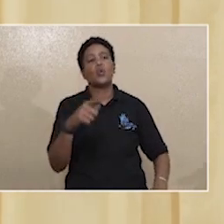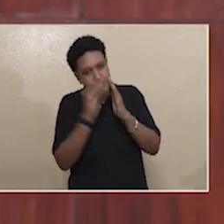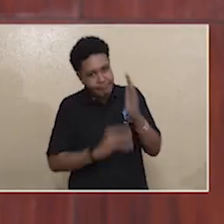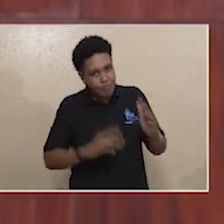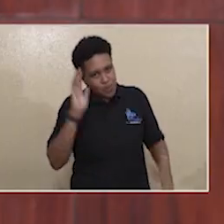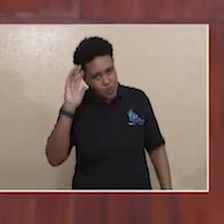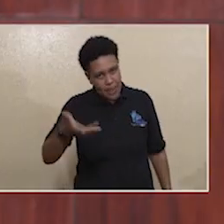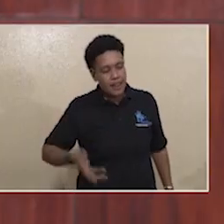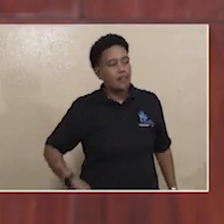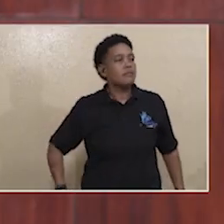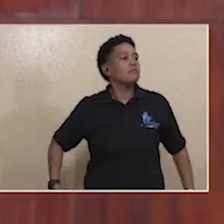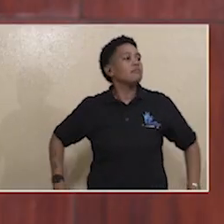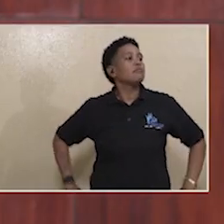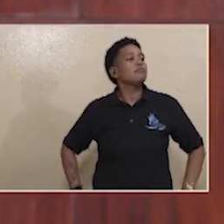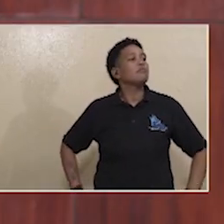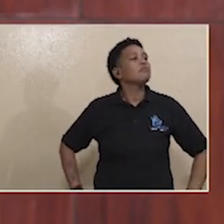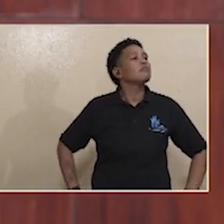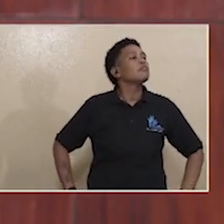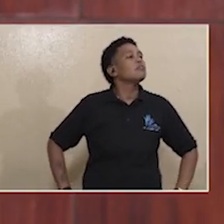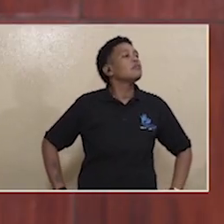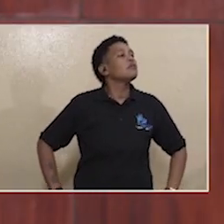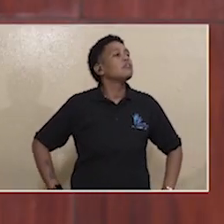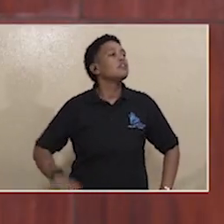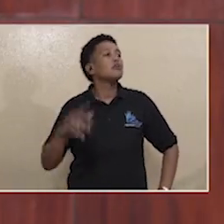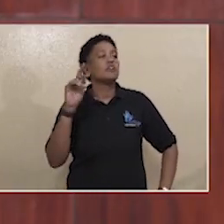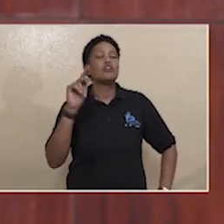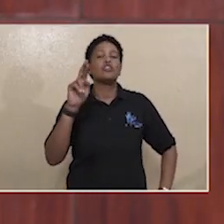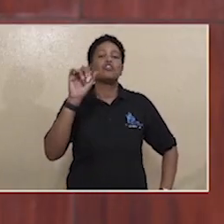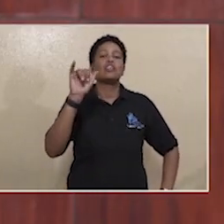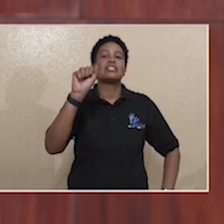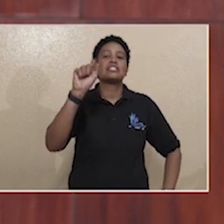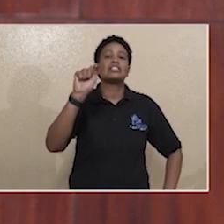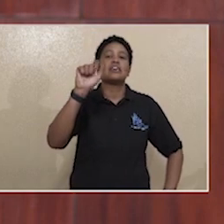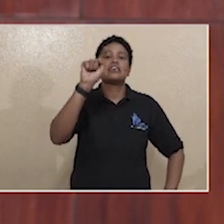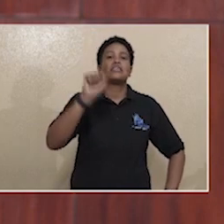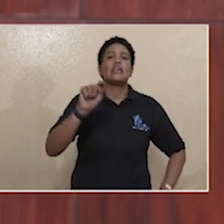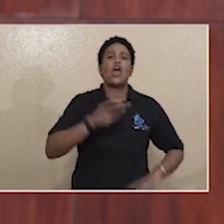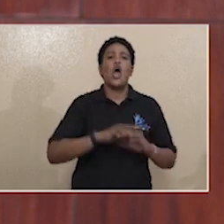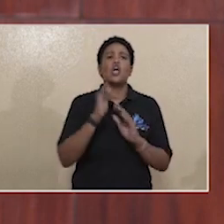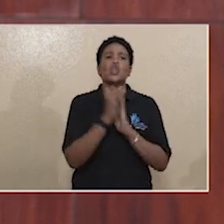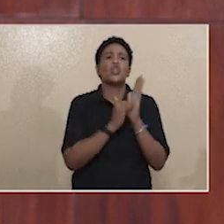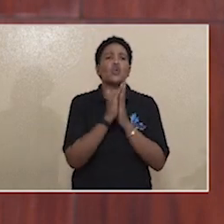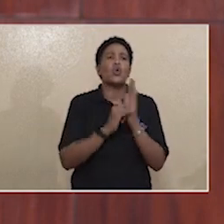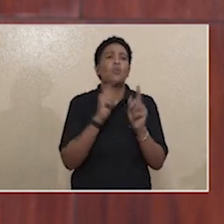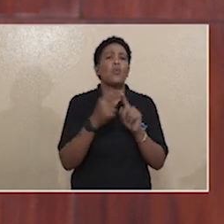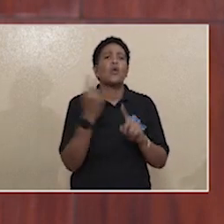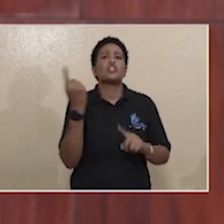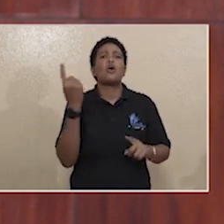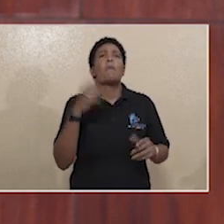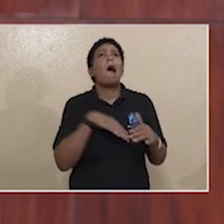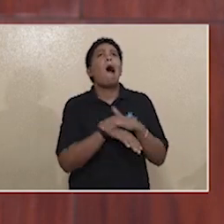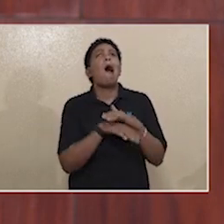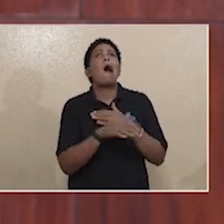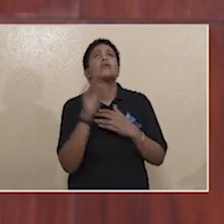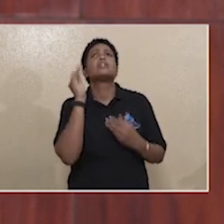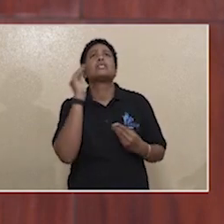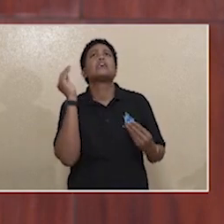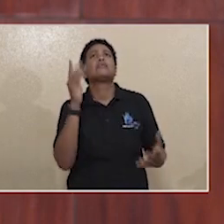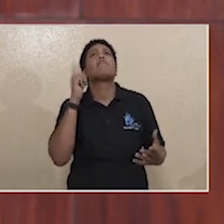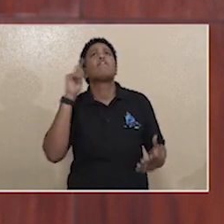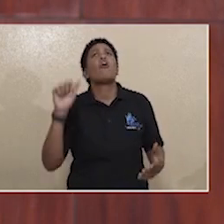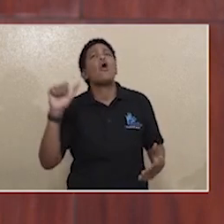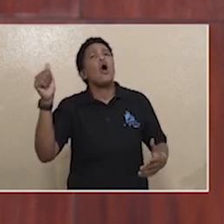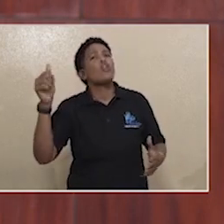benchmark. I'm going to move on now to Krista Zee on YouTube who is asking when someone accesses the information of another